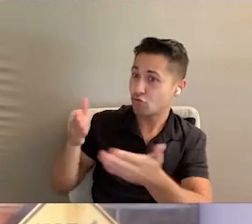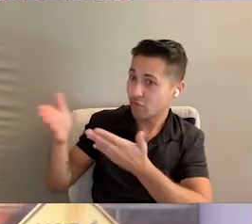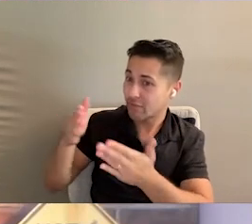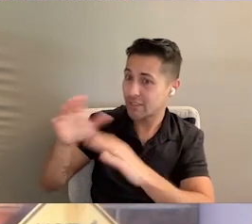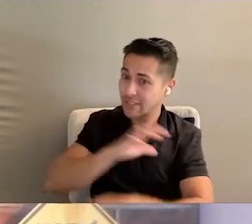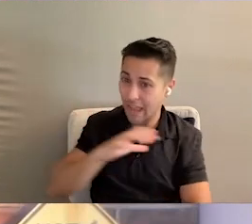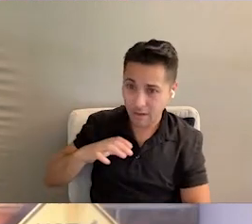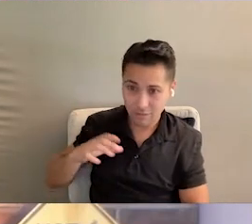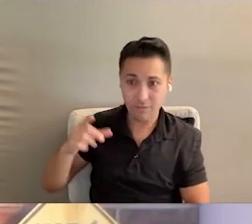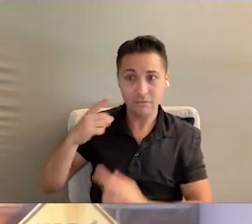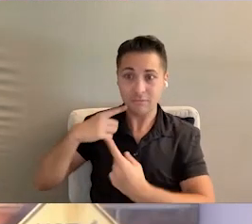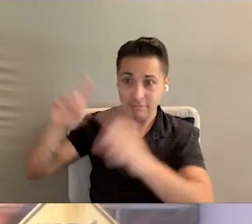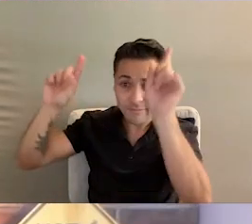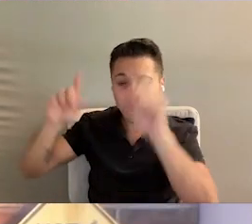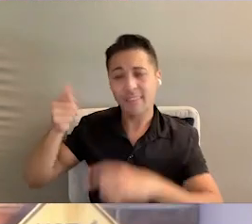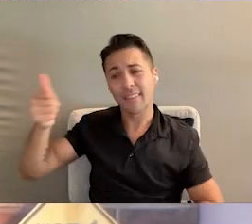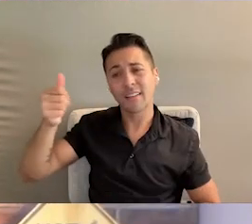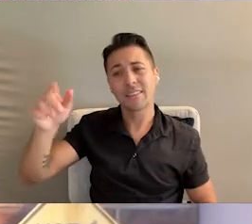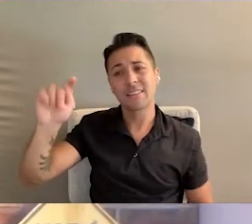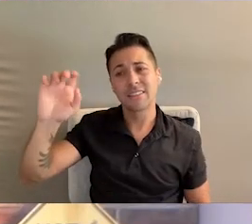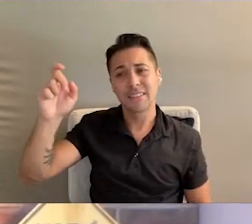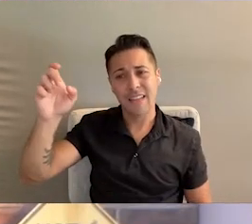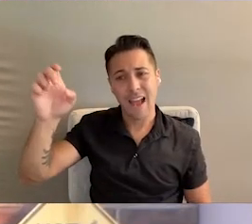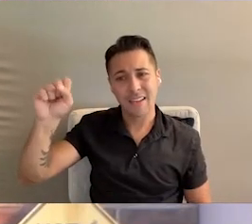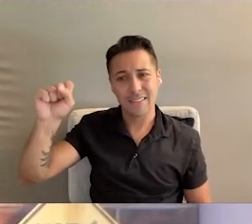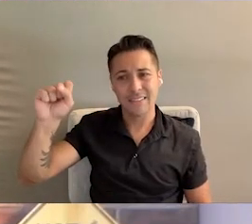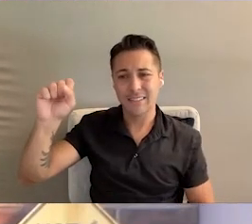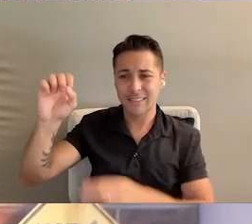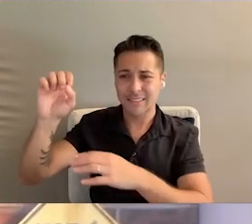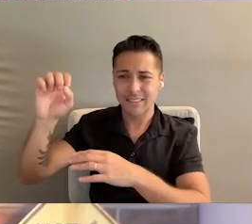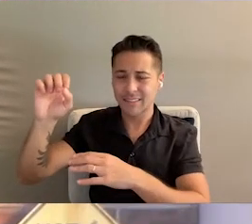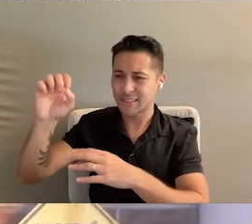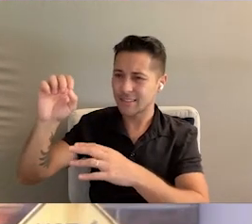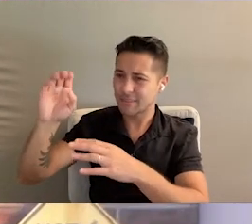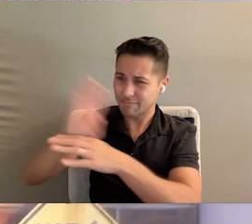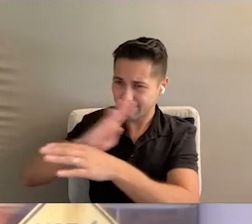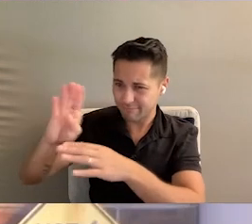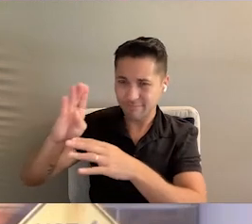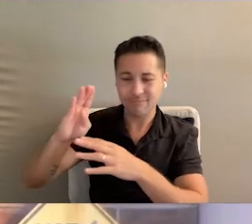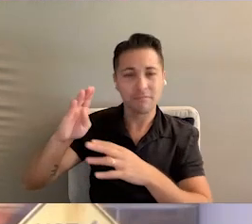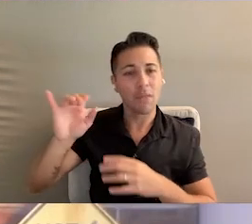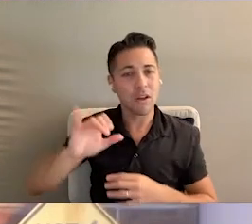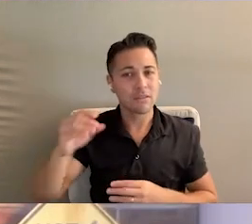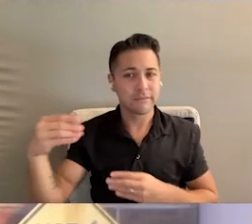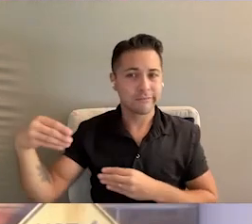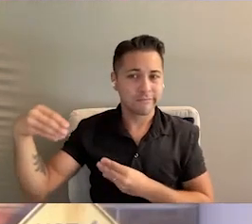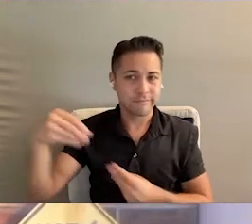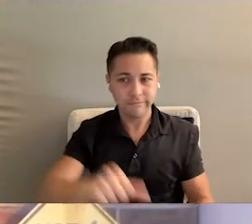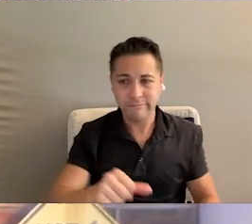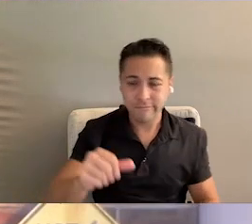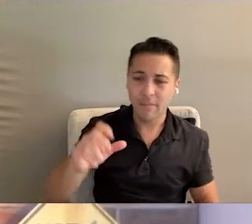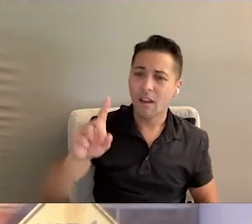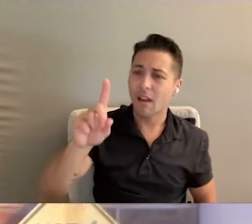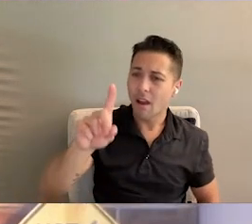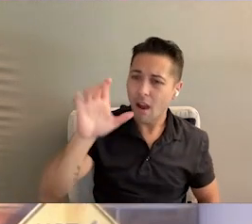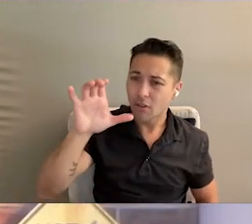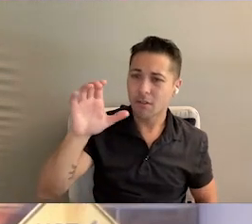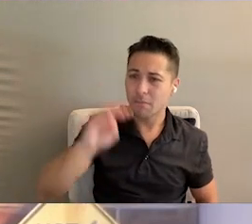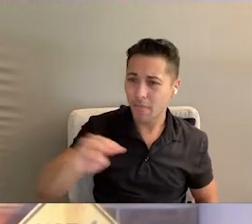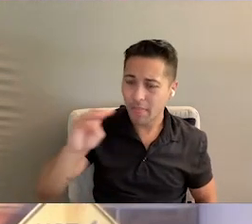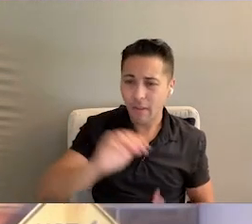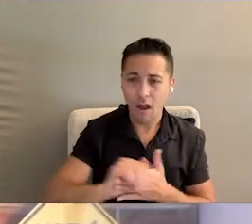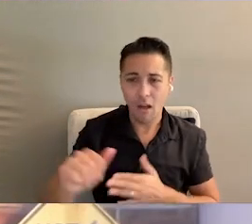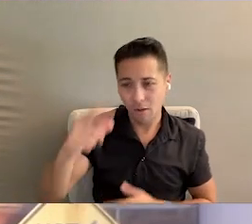to fruition. It is a taxing entity through real estate taxes, but what it does is it pumps in an additional $100 million